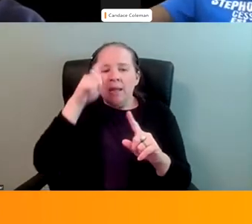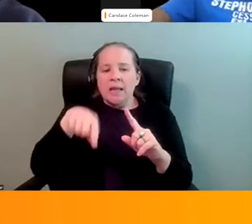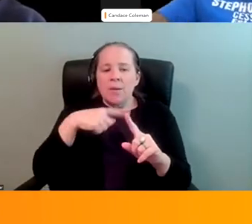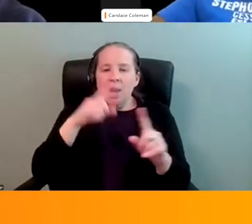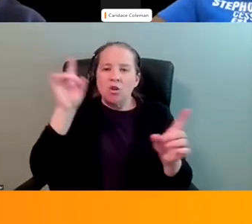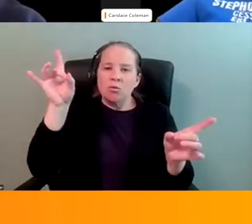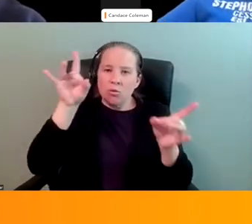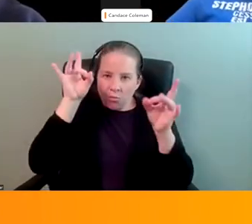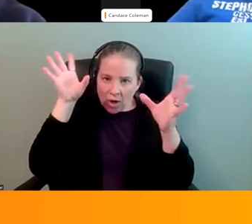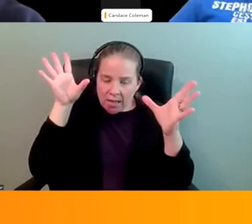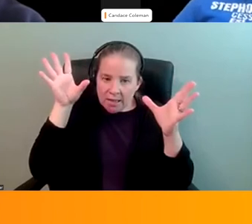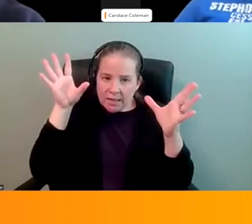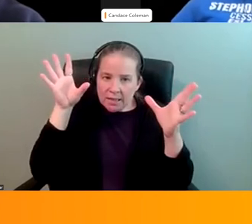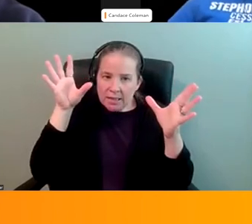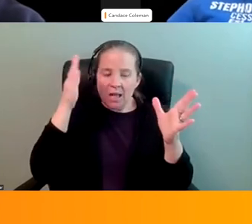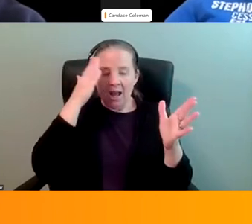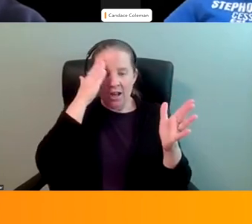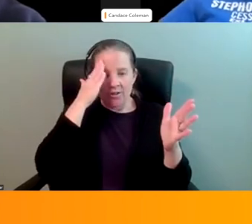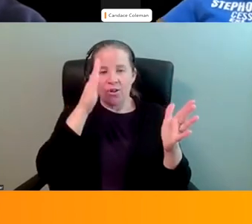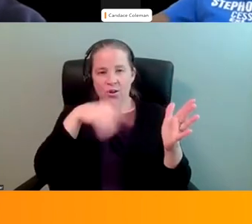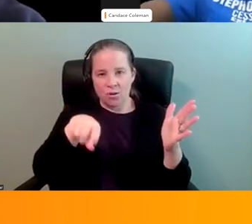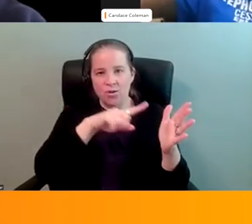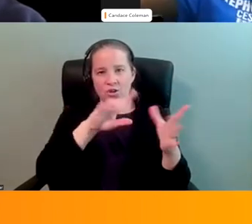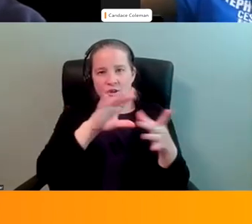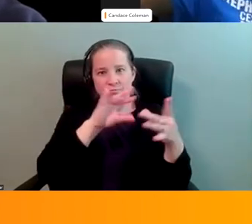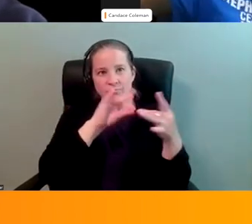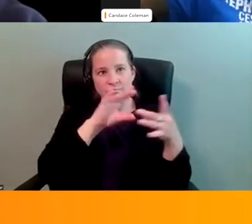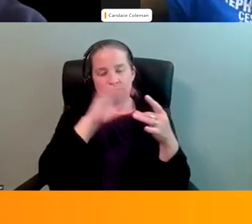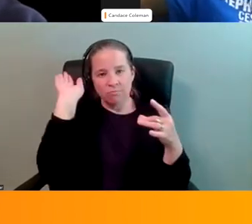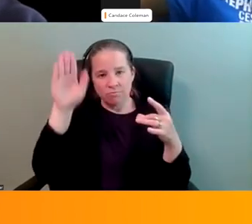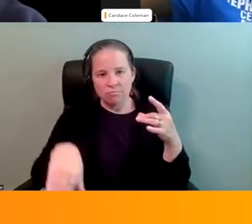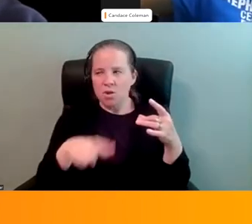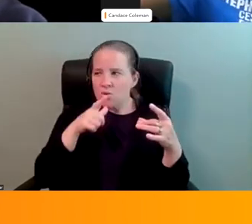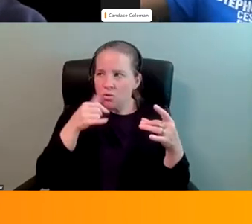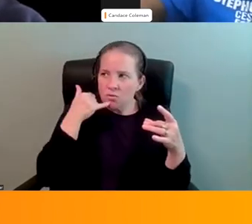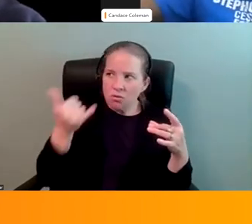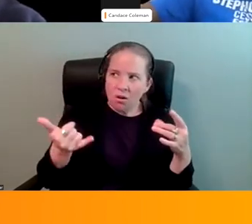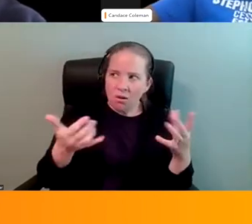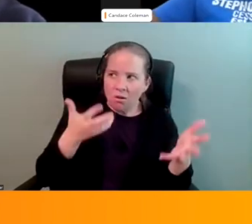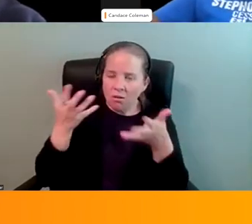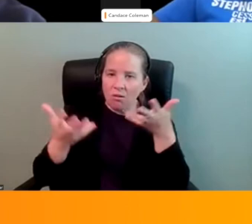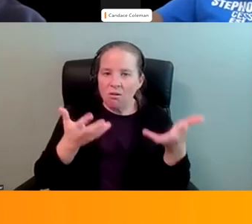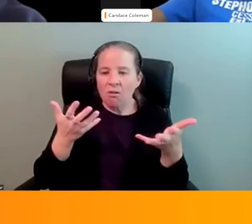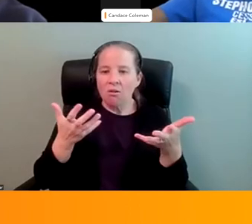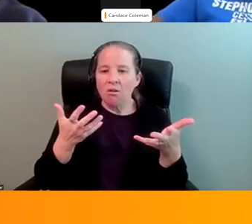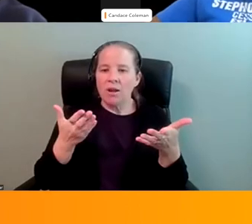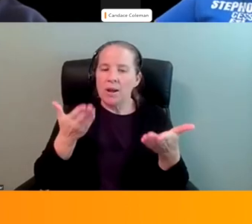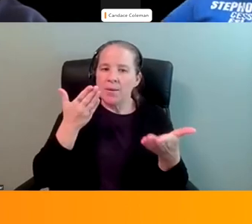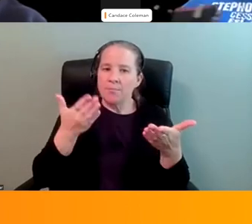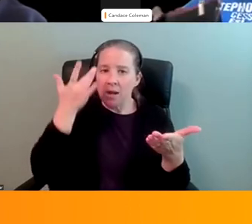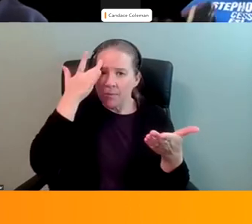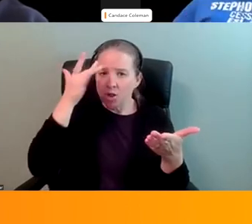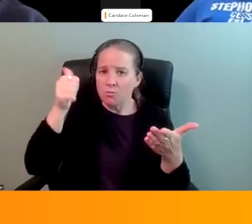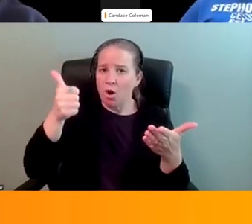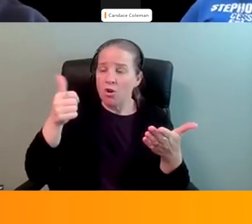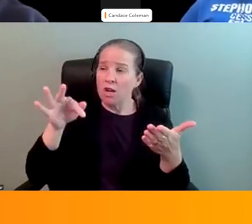and I know you all have been talking about this all day, and like, who do you call, wouldn't it be smarter to put some of those